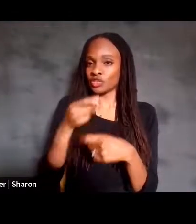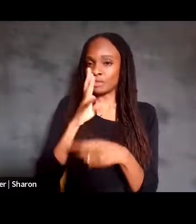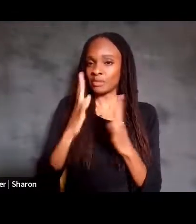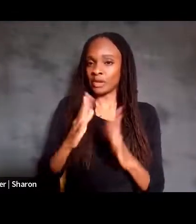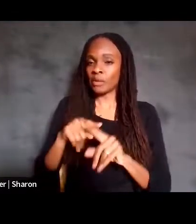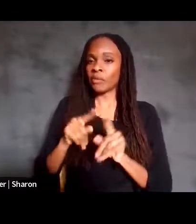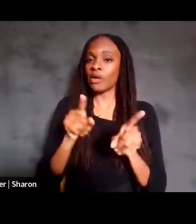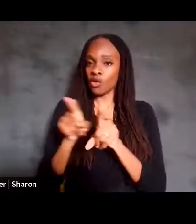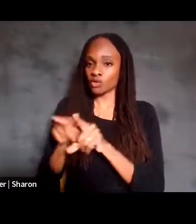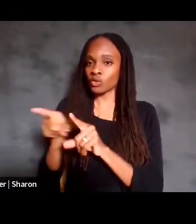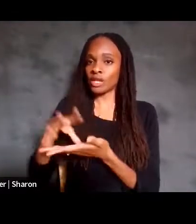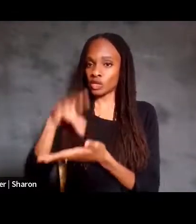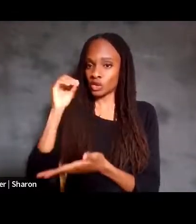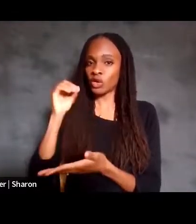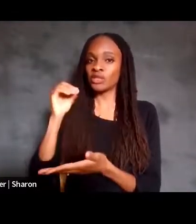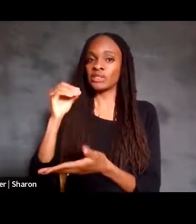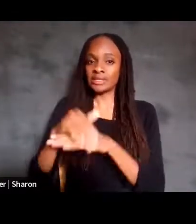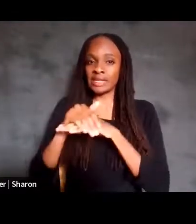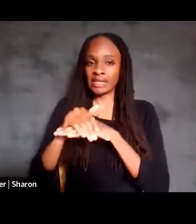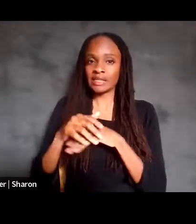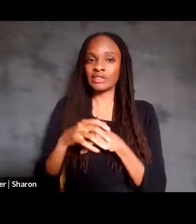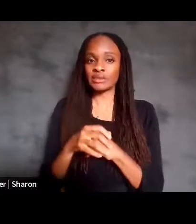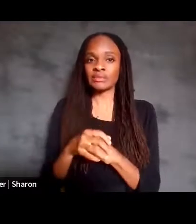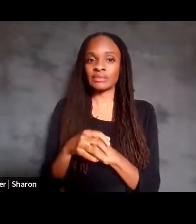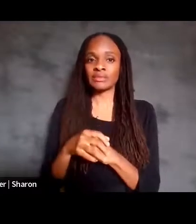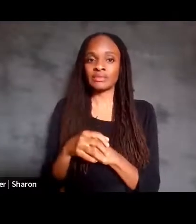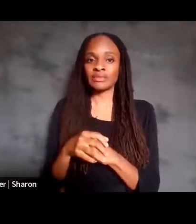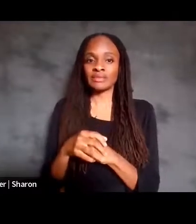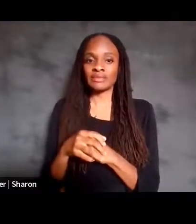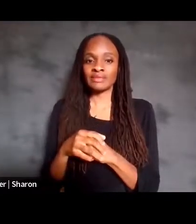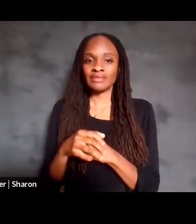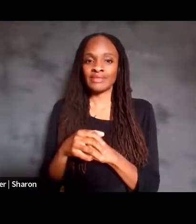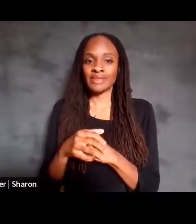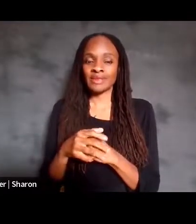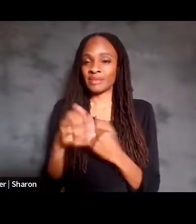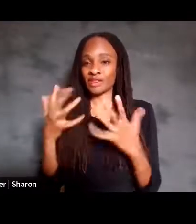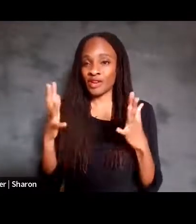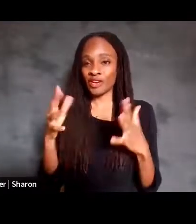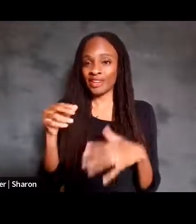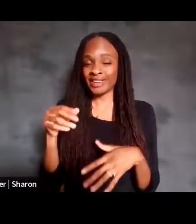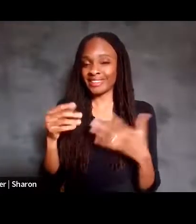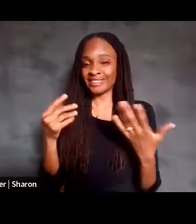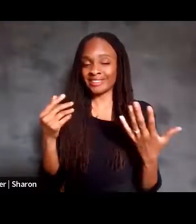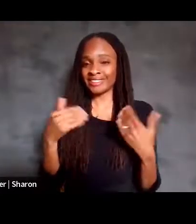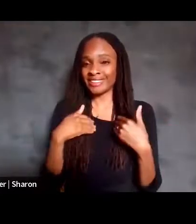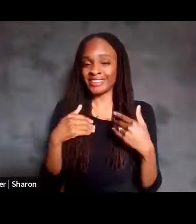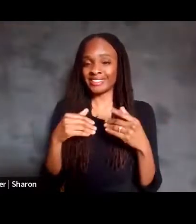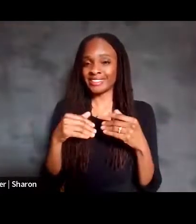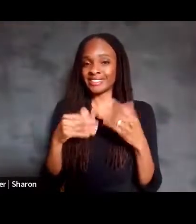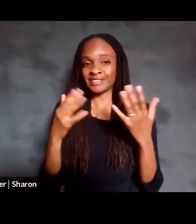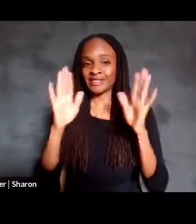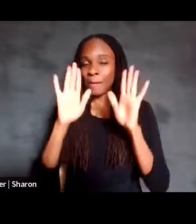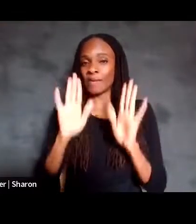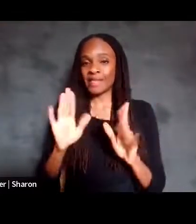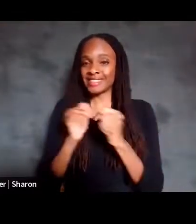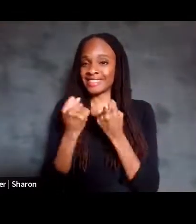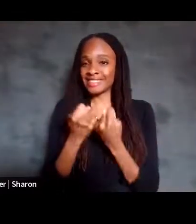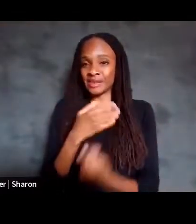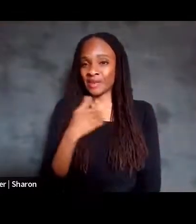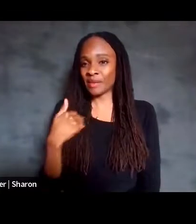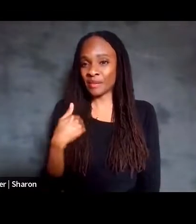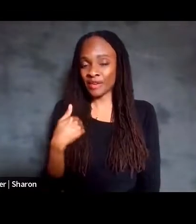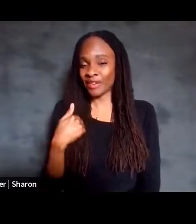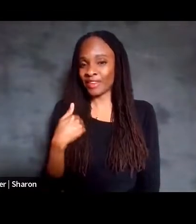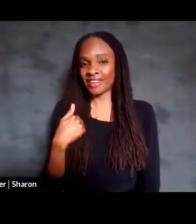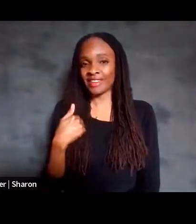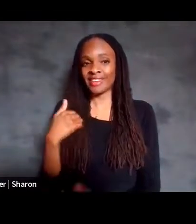it's kind of, you know, if he wasn't already an amazing team, you know, team member and collaborator, now he has